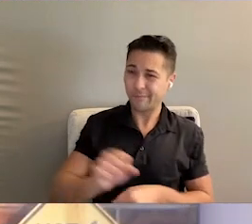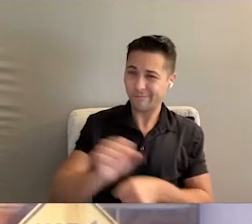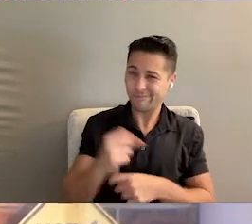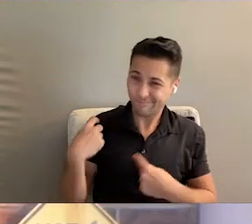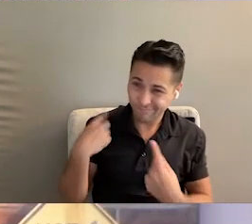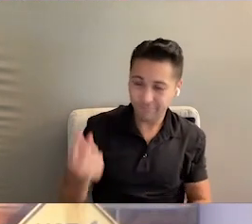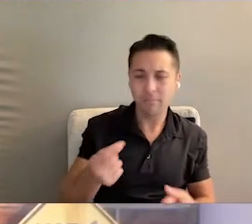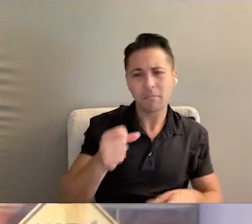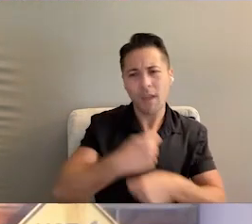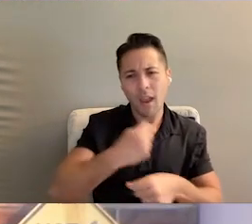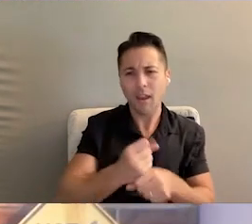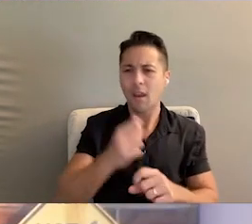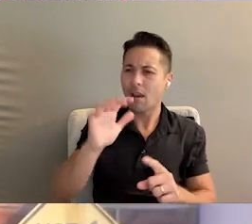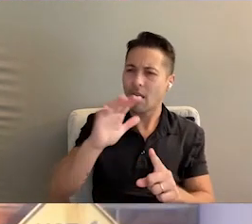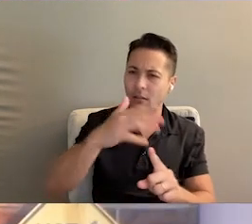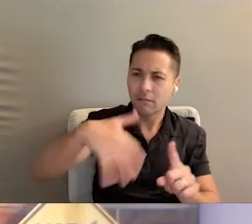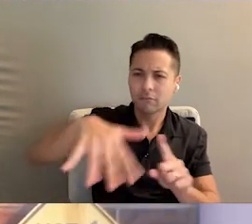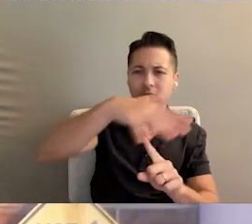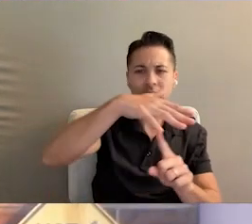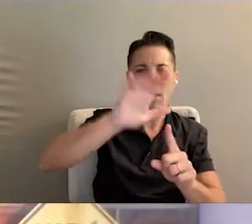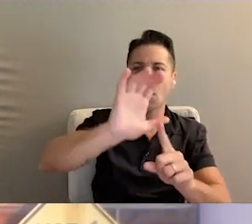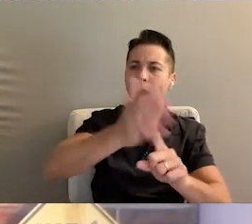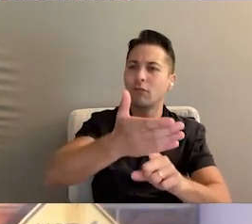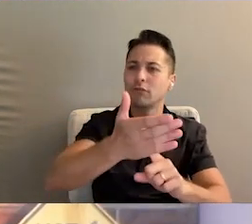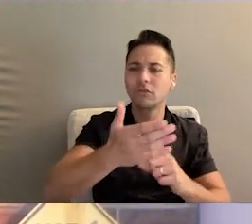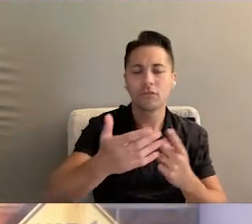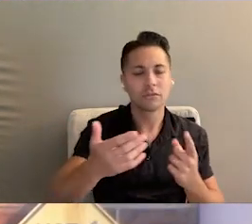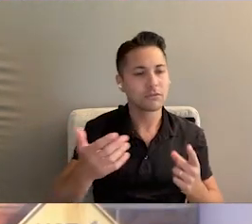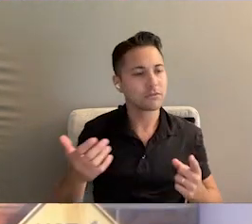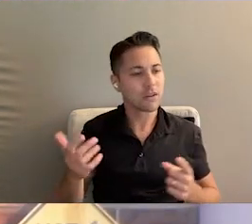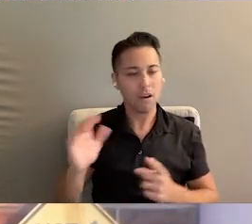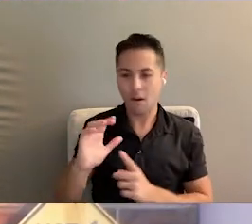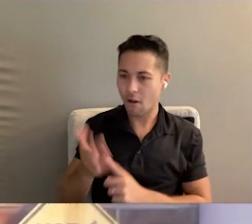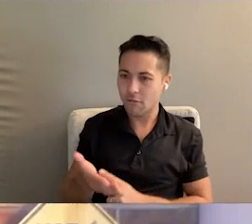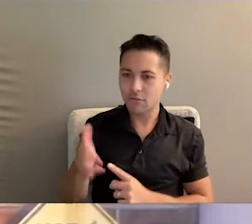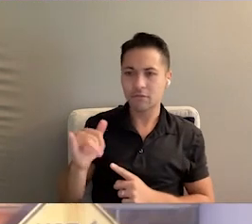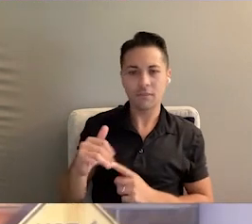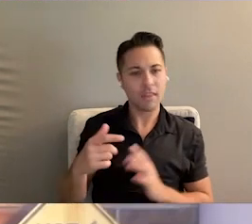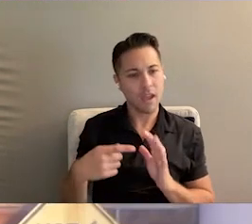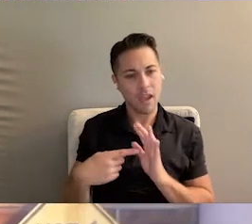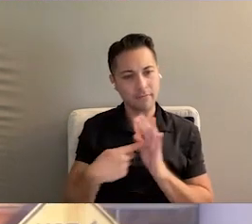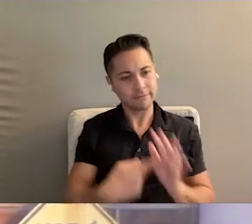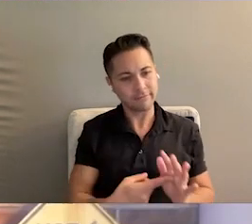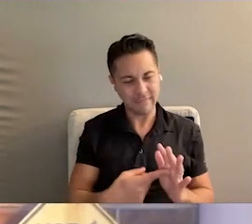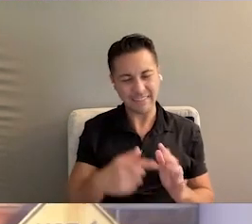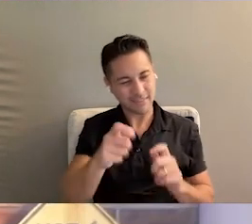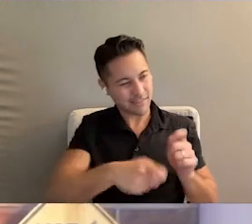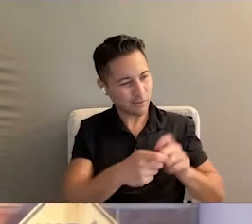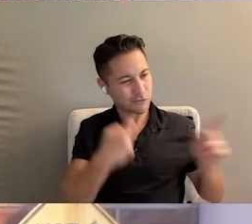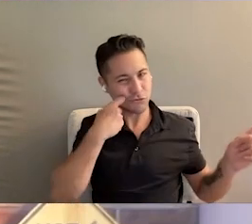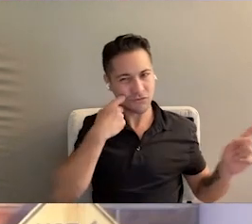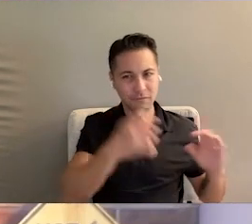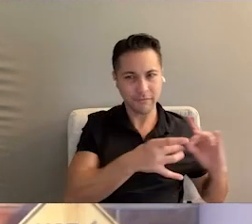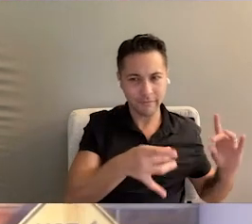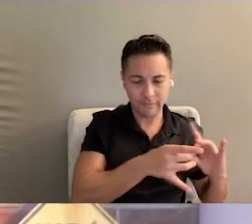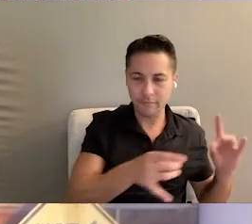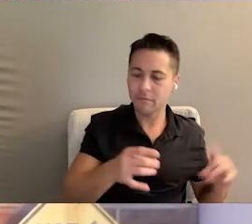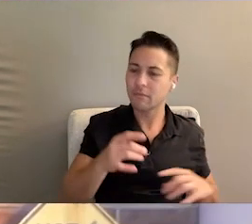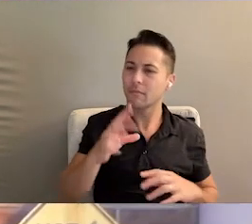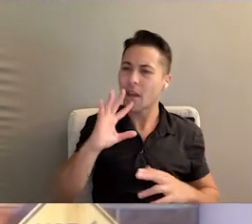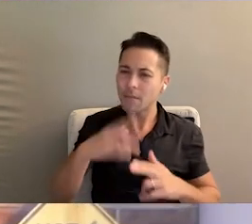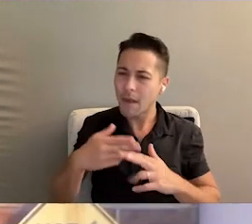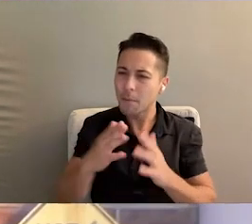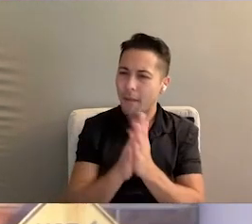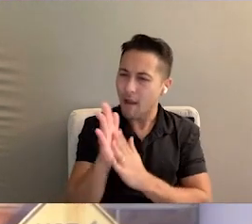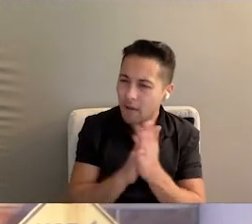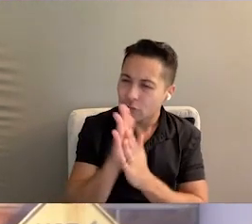creating a culture, a culture that speaks actually very much to, you know, what Director Hatch mentioned in